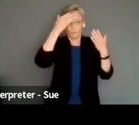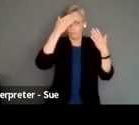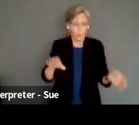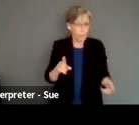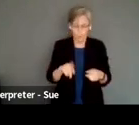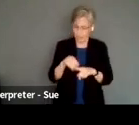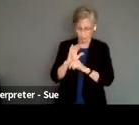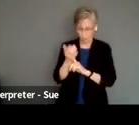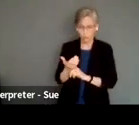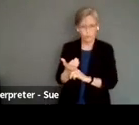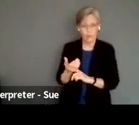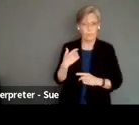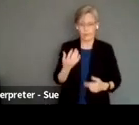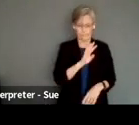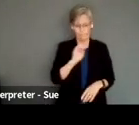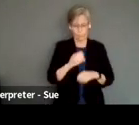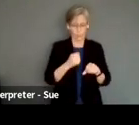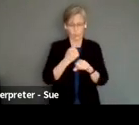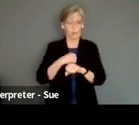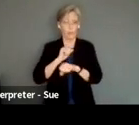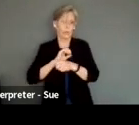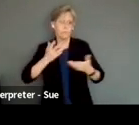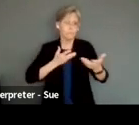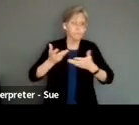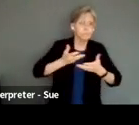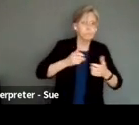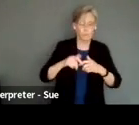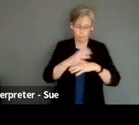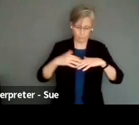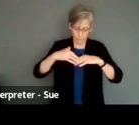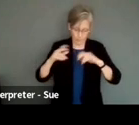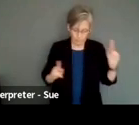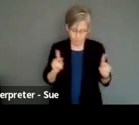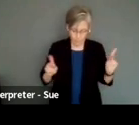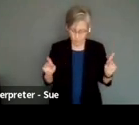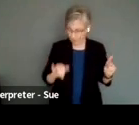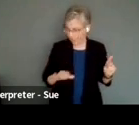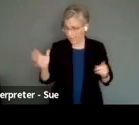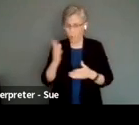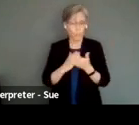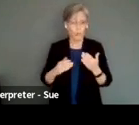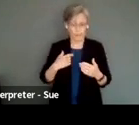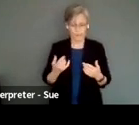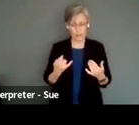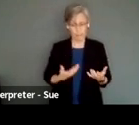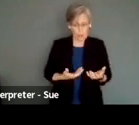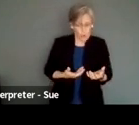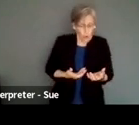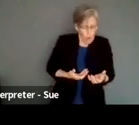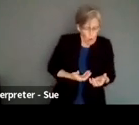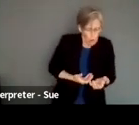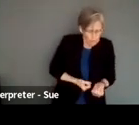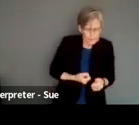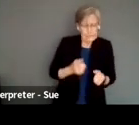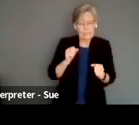culture, I spent 40 years collaborating with First Nations in this part of the world. And I'm just confident enough now to start talking a